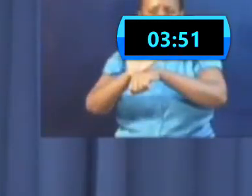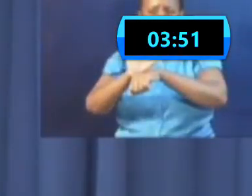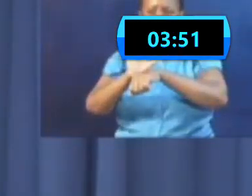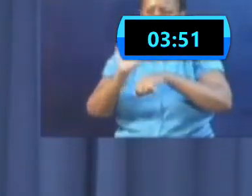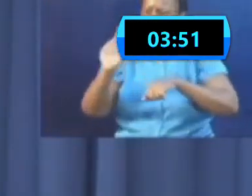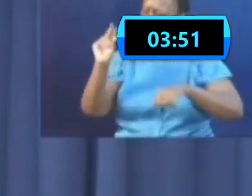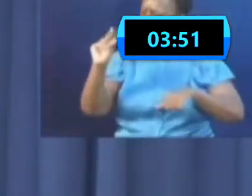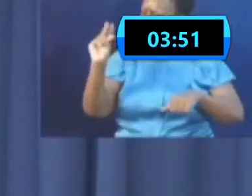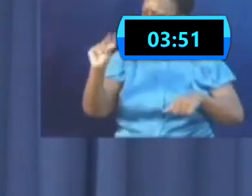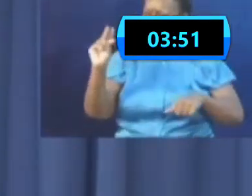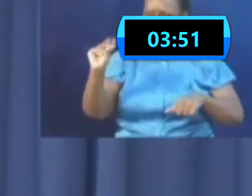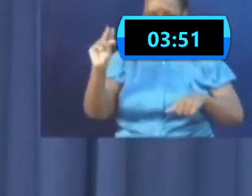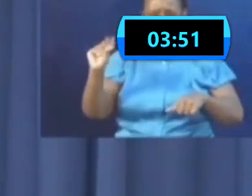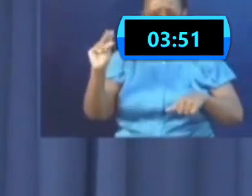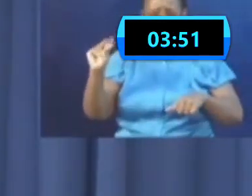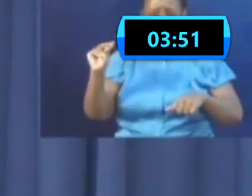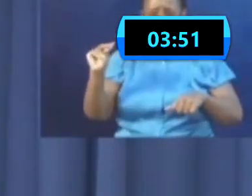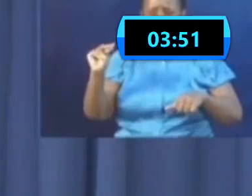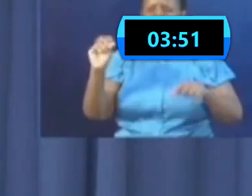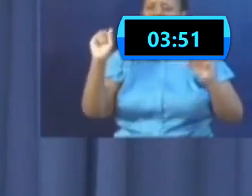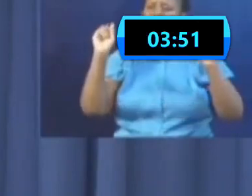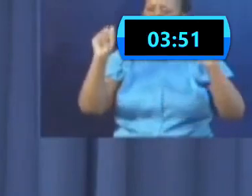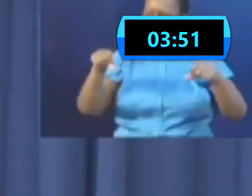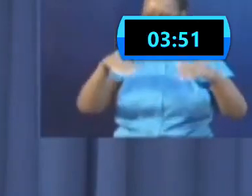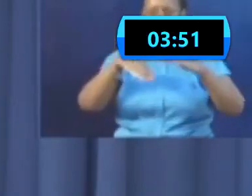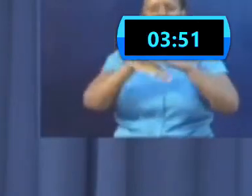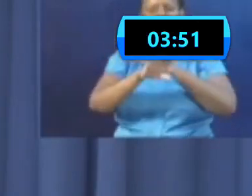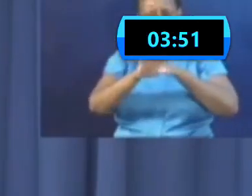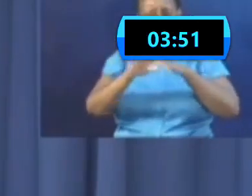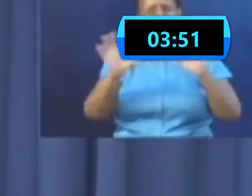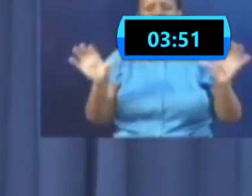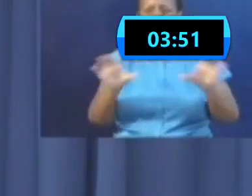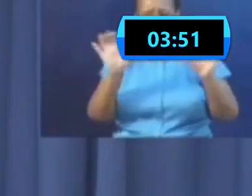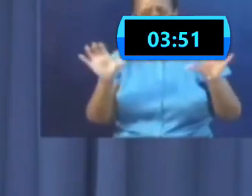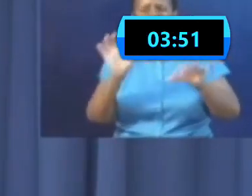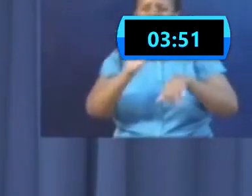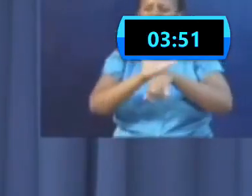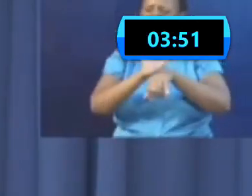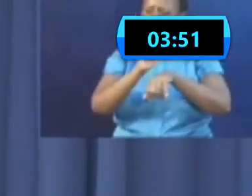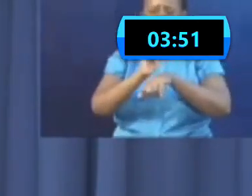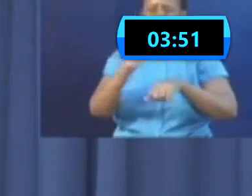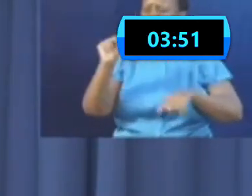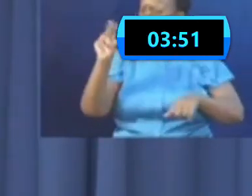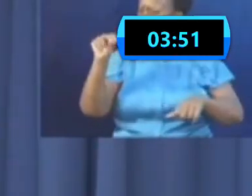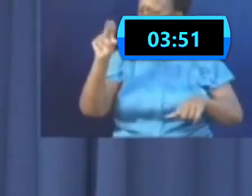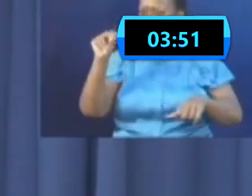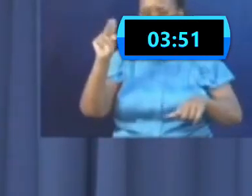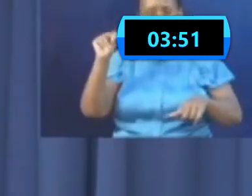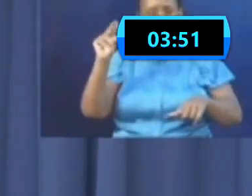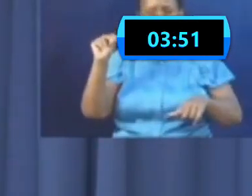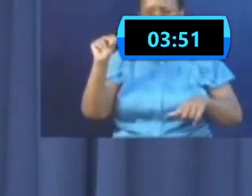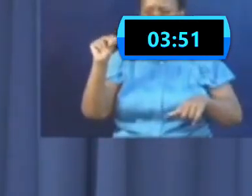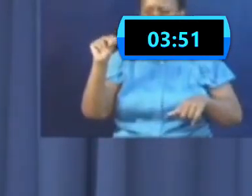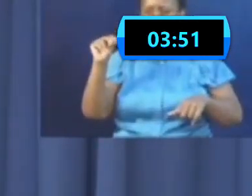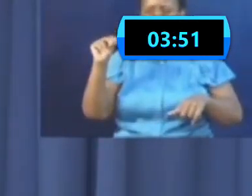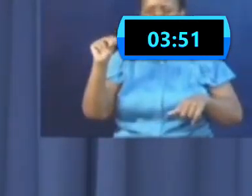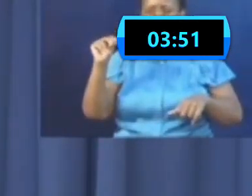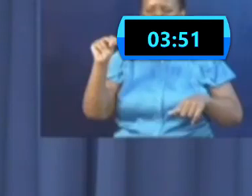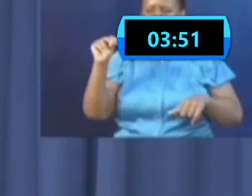are in a global pandemic with 24, 25 million cases globally, sir.